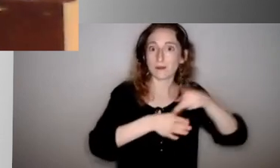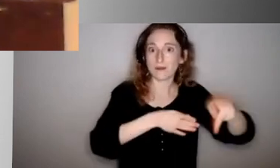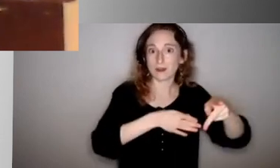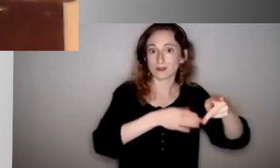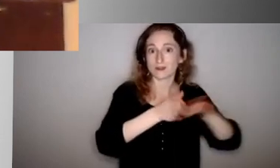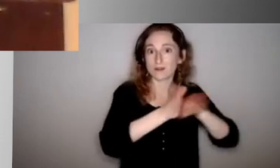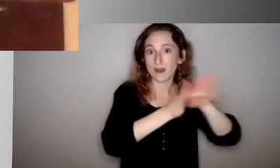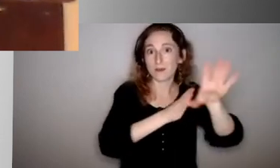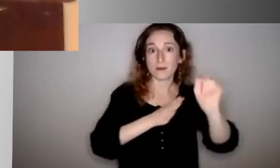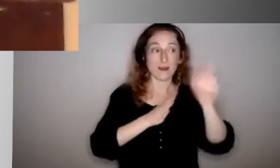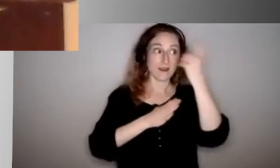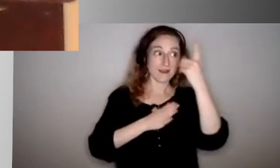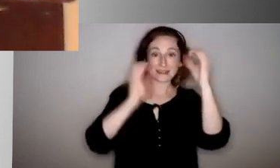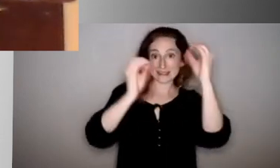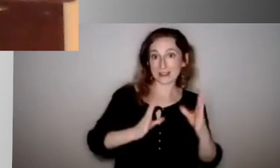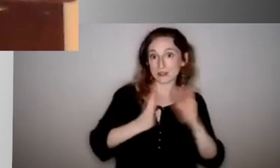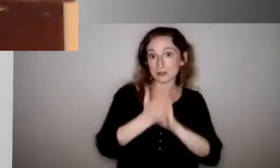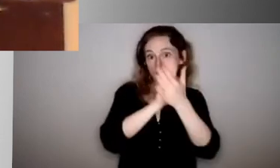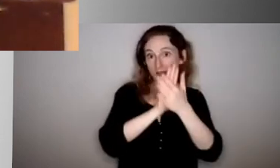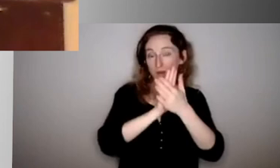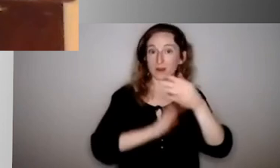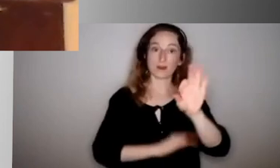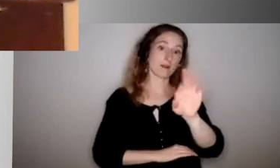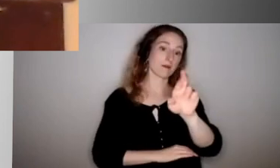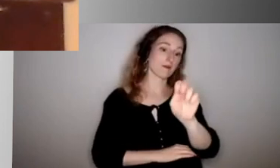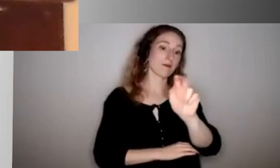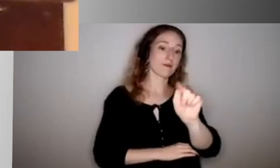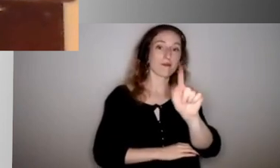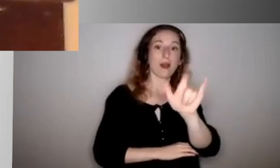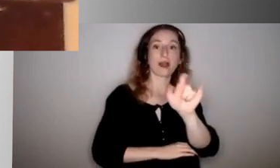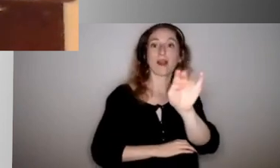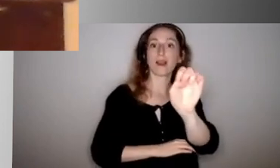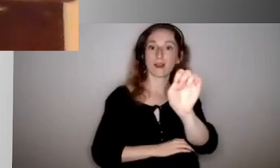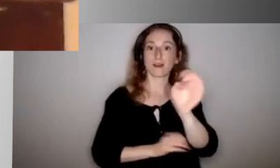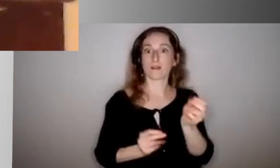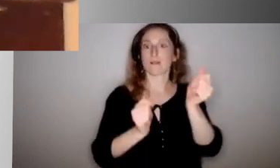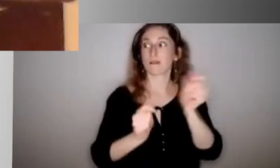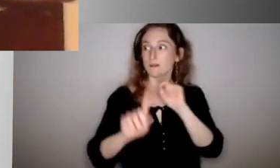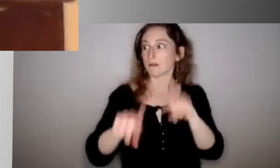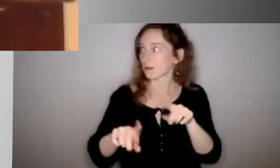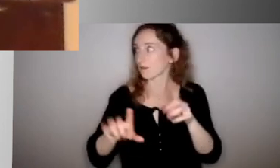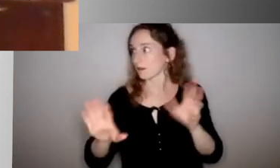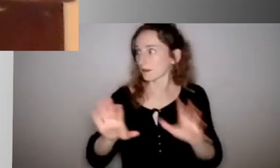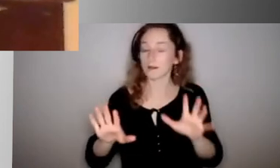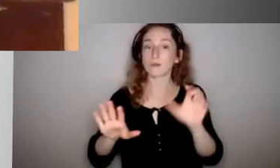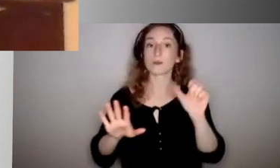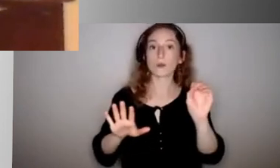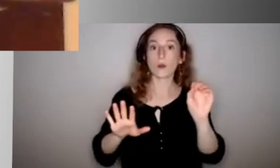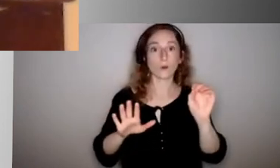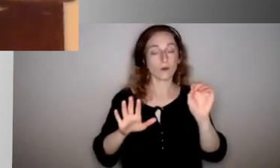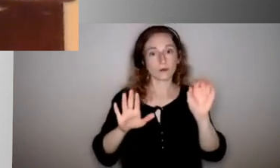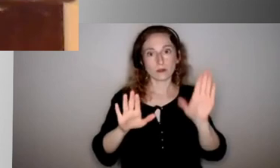Our teachers are the heroes. And they're the ones that are doing everything they possibly can to make sure that our children have the resources, the services, the